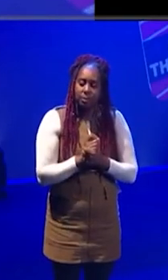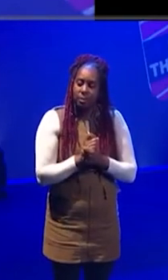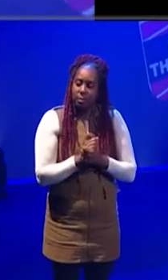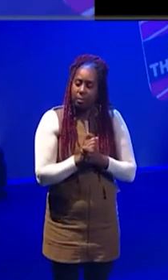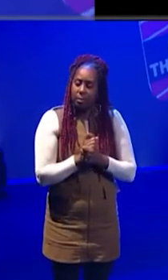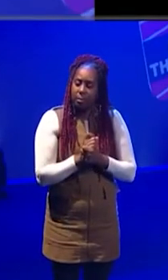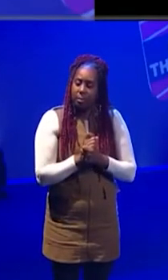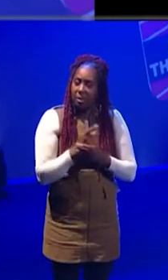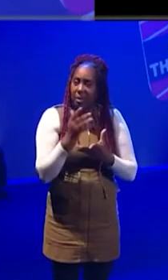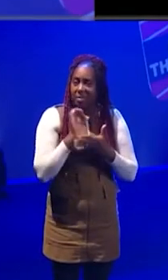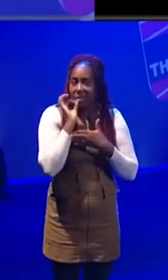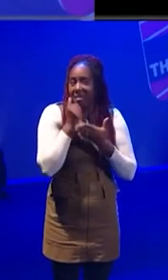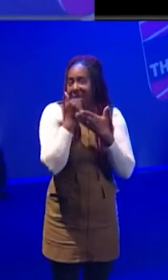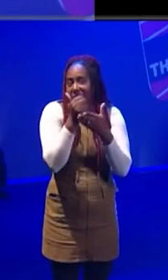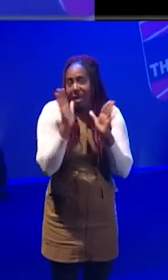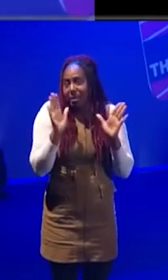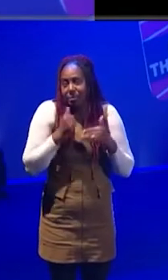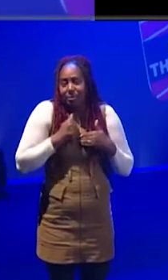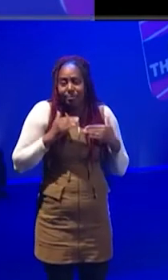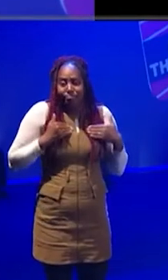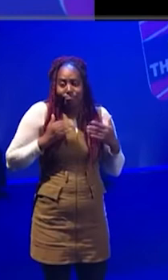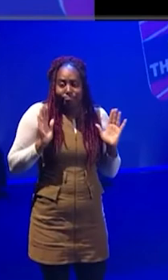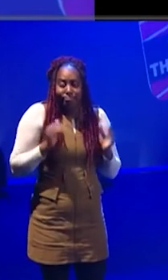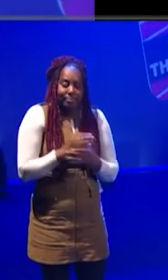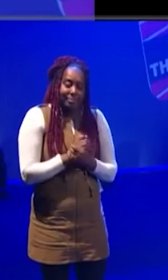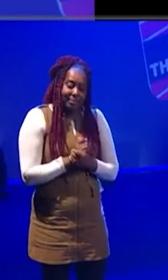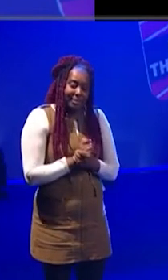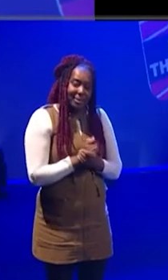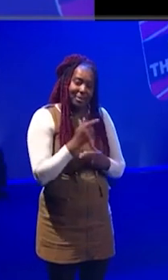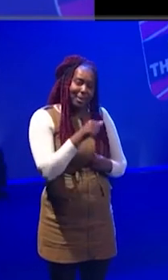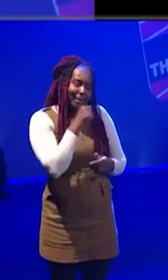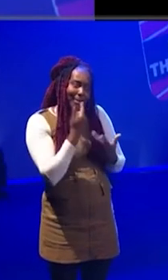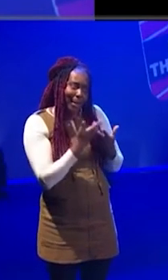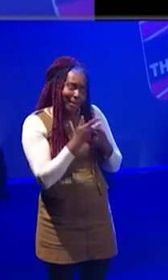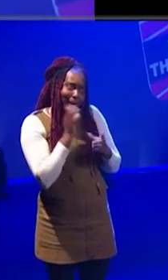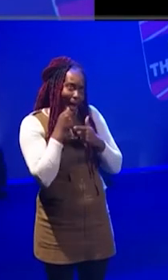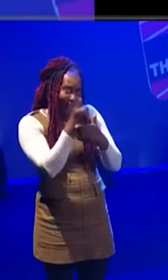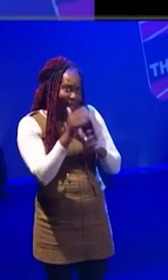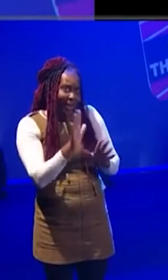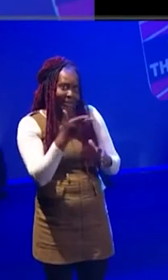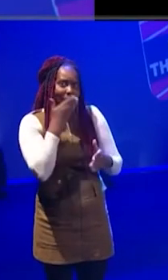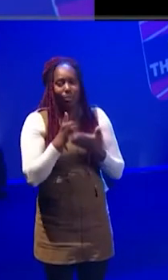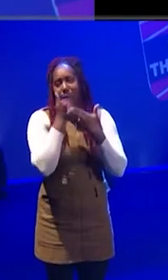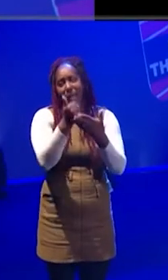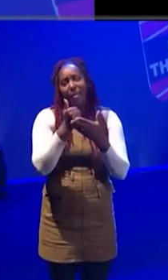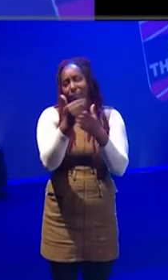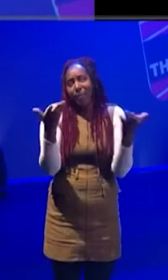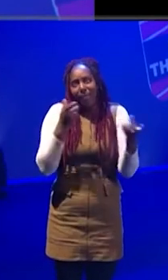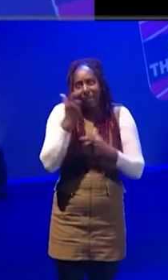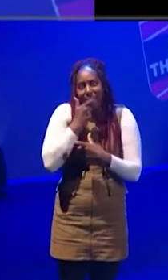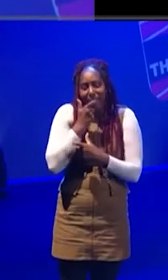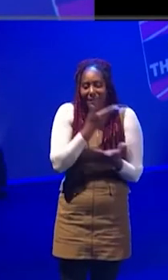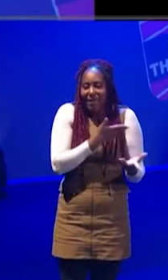That's not advice, is it? Anyway, you know, sorry, not very helpful. But, but,